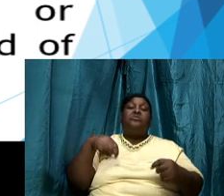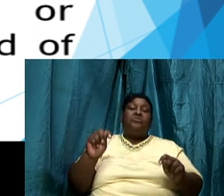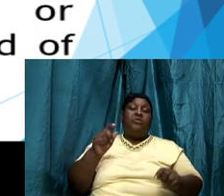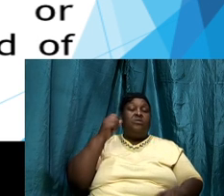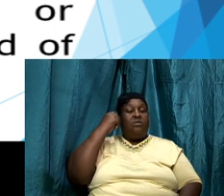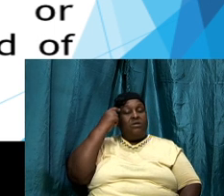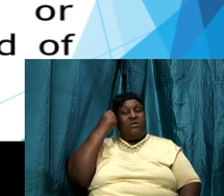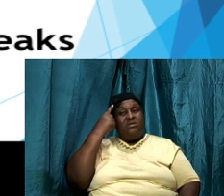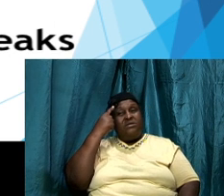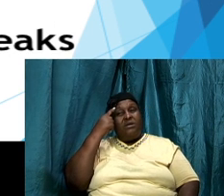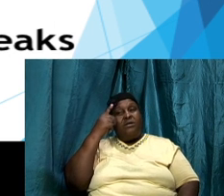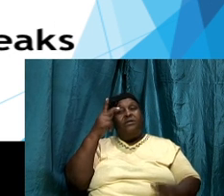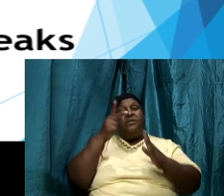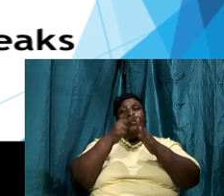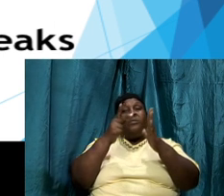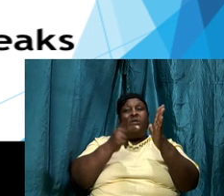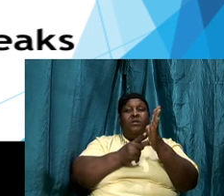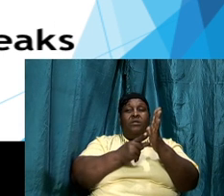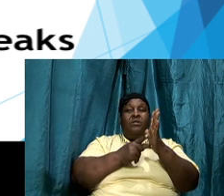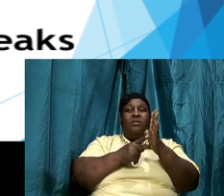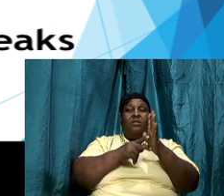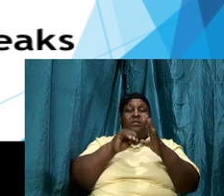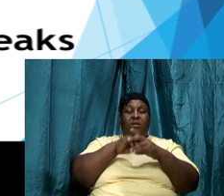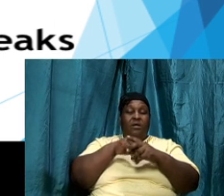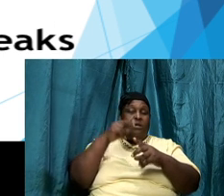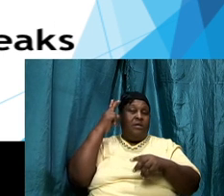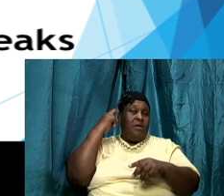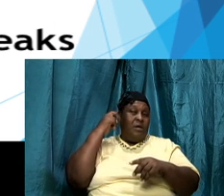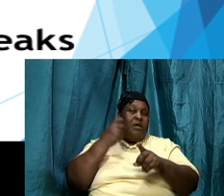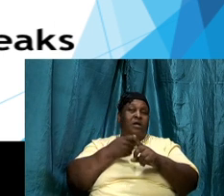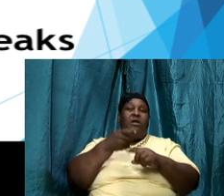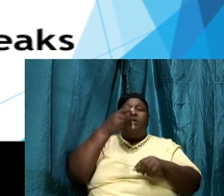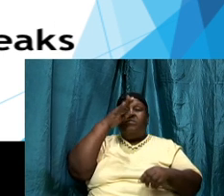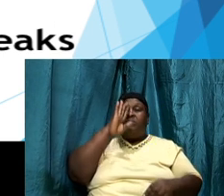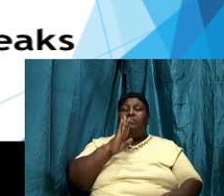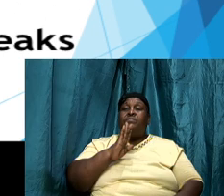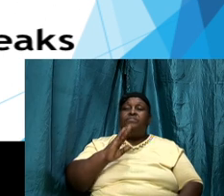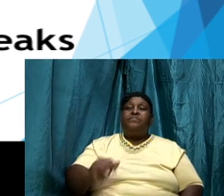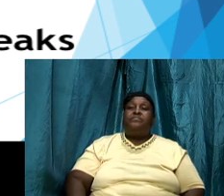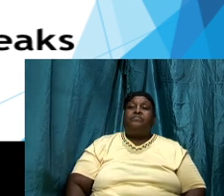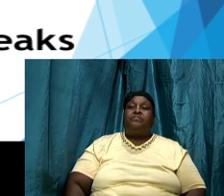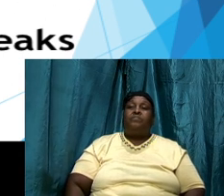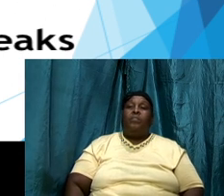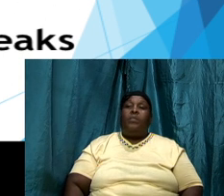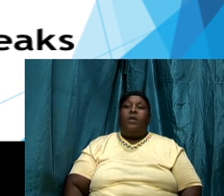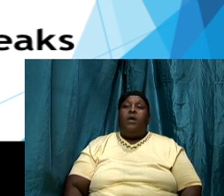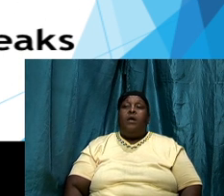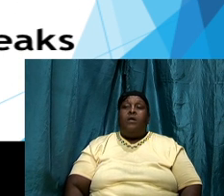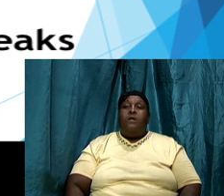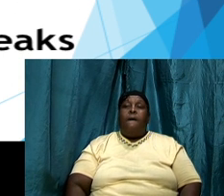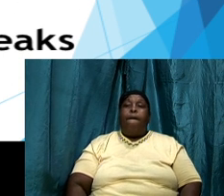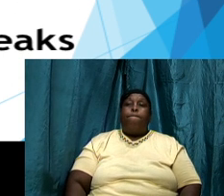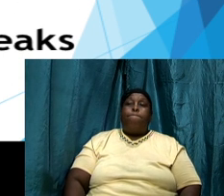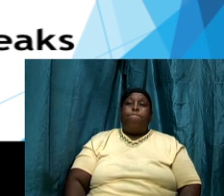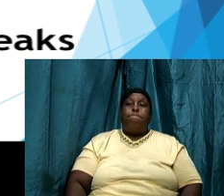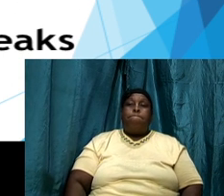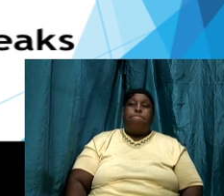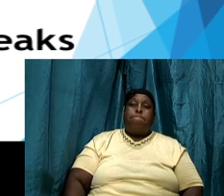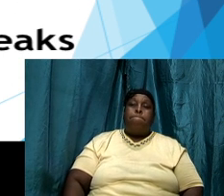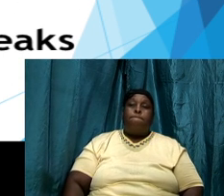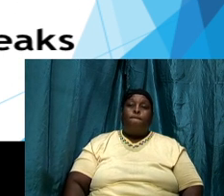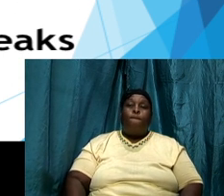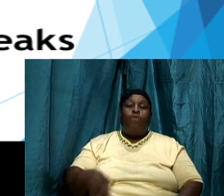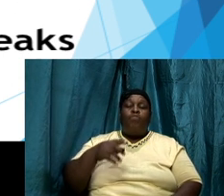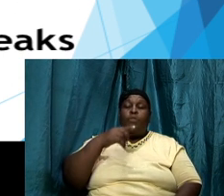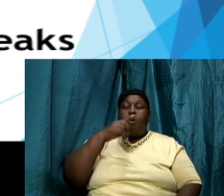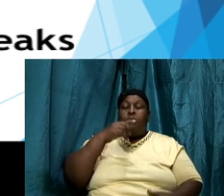understand the principle in hearing from God so based on what I've